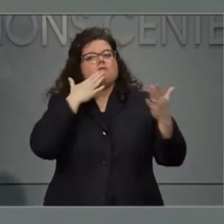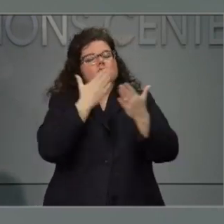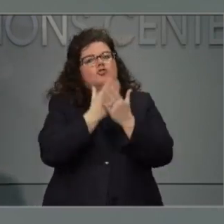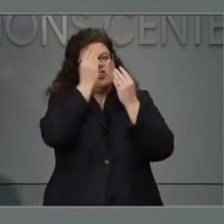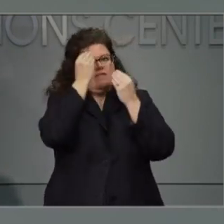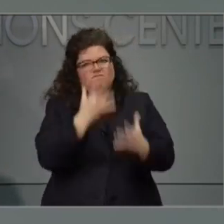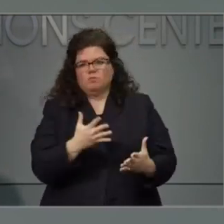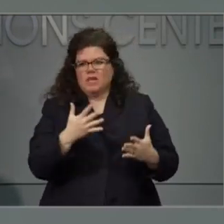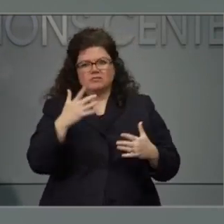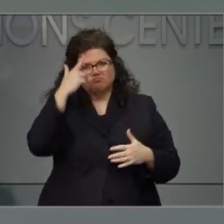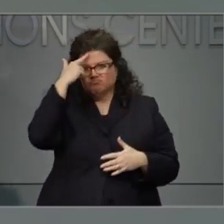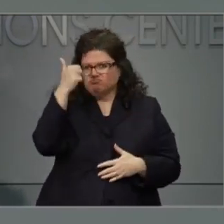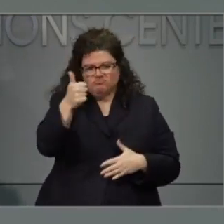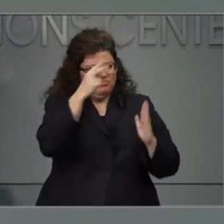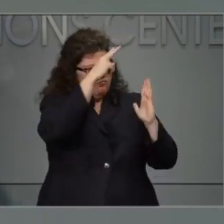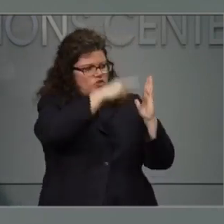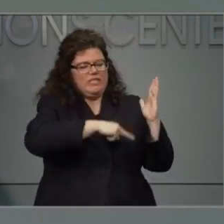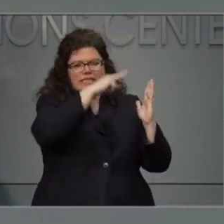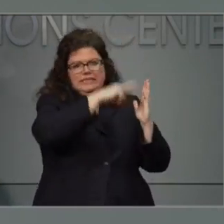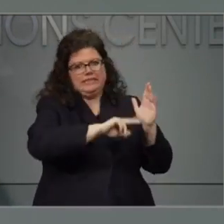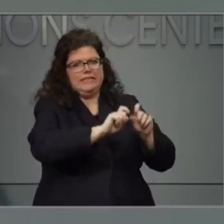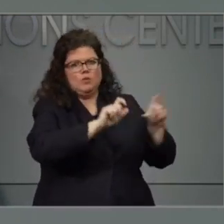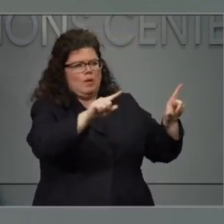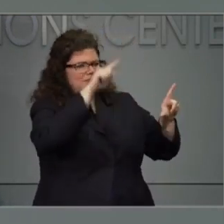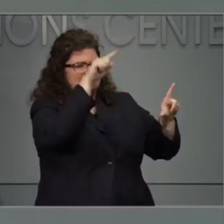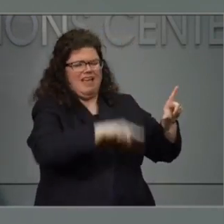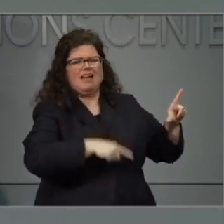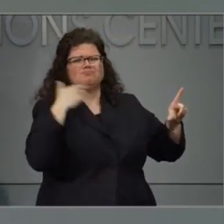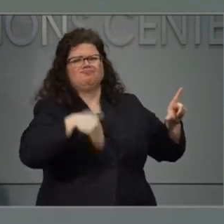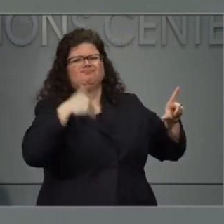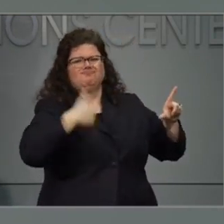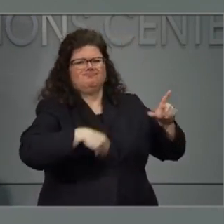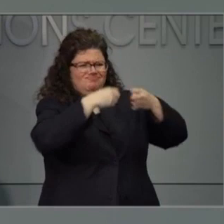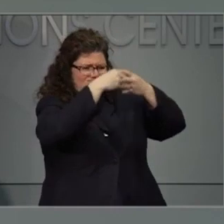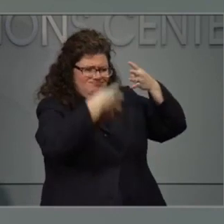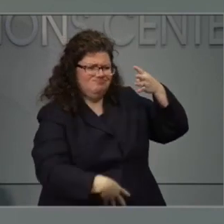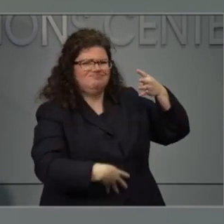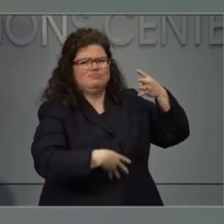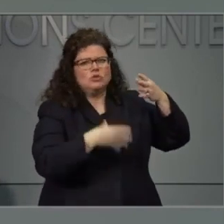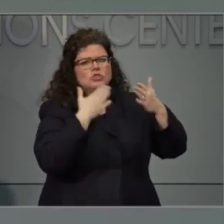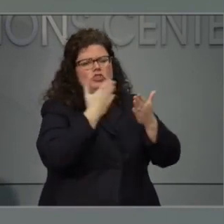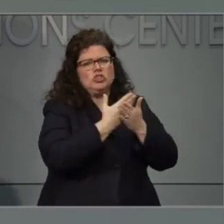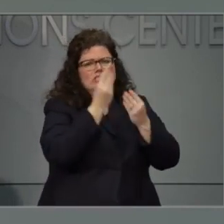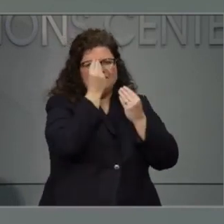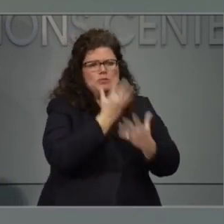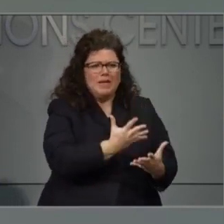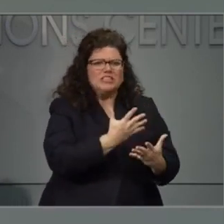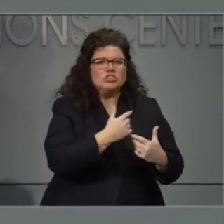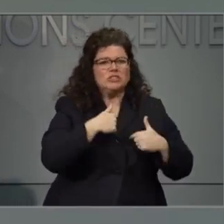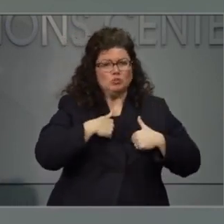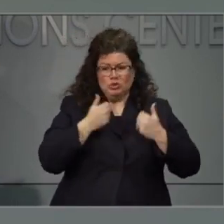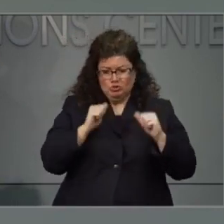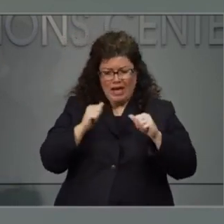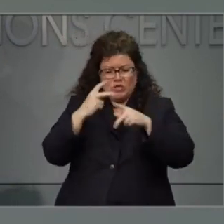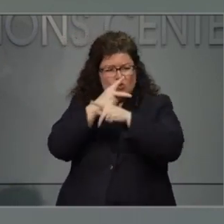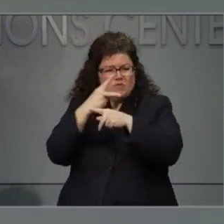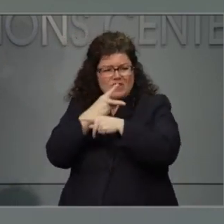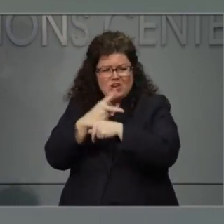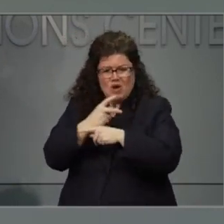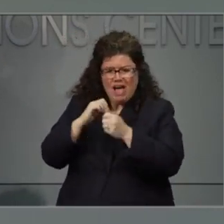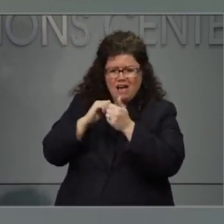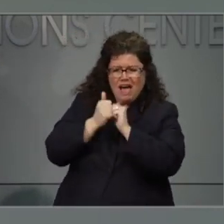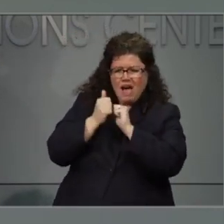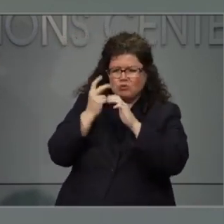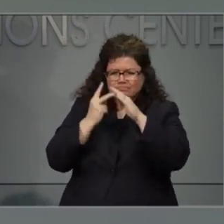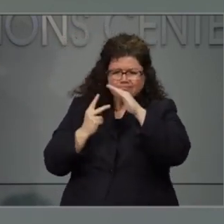check out, and I do think that as we continue through this work to try to understand the virus, we'll have more and more